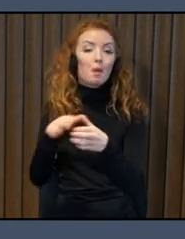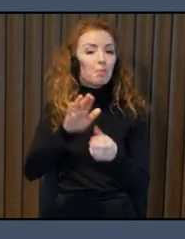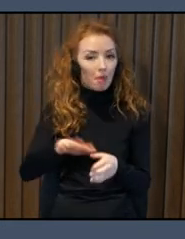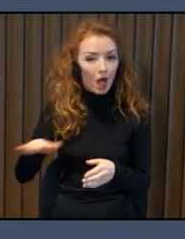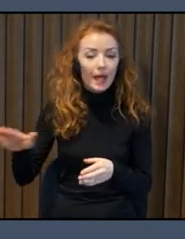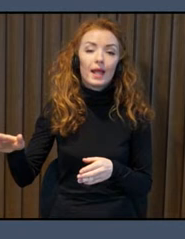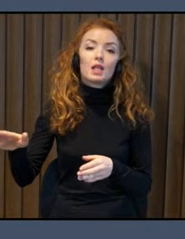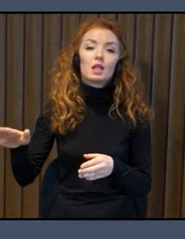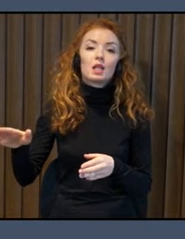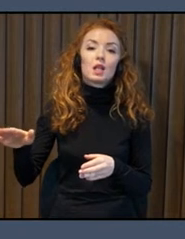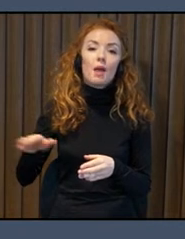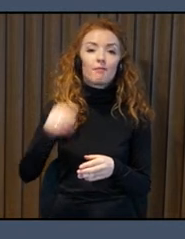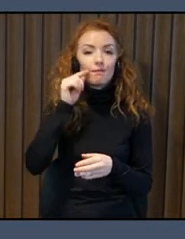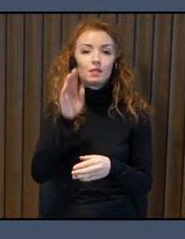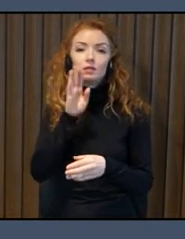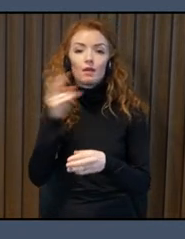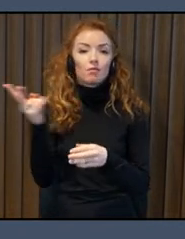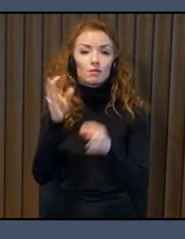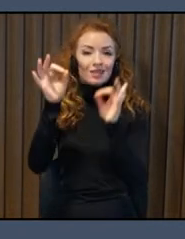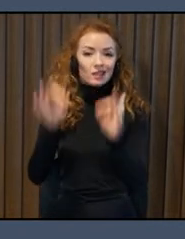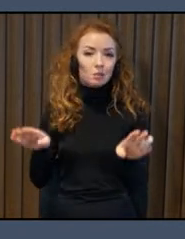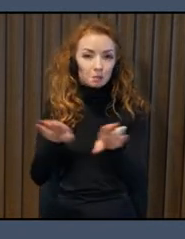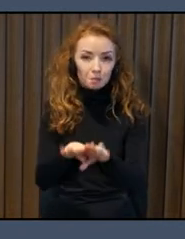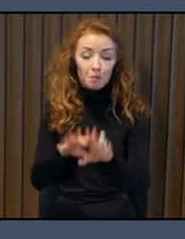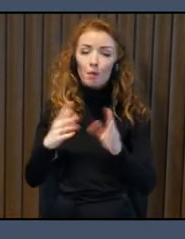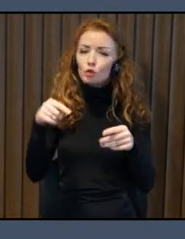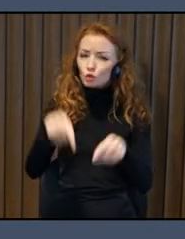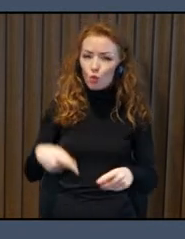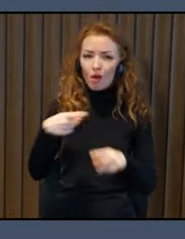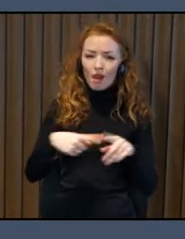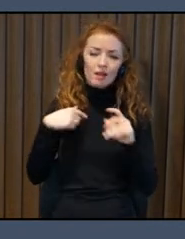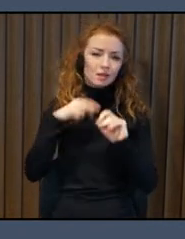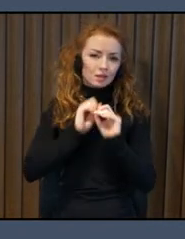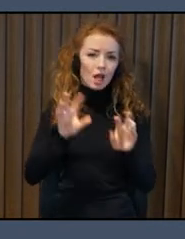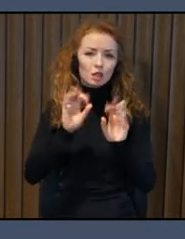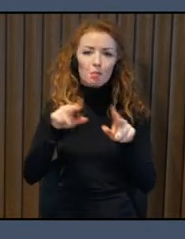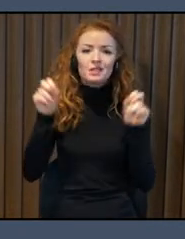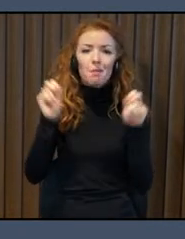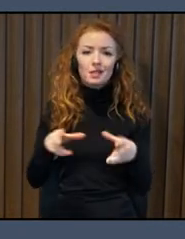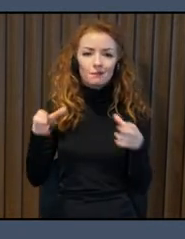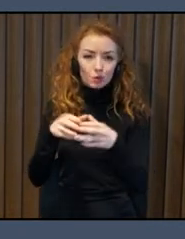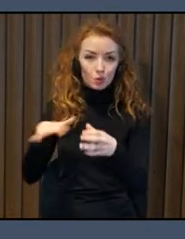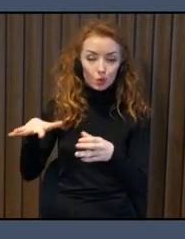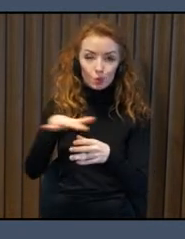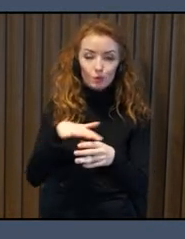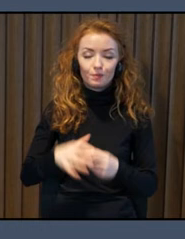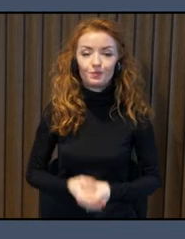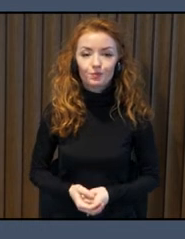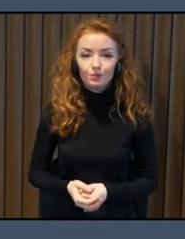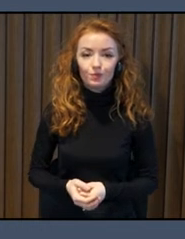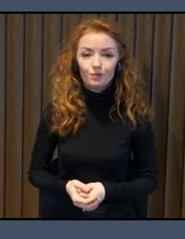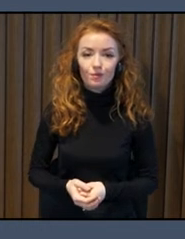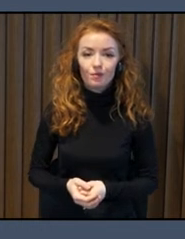here I will try to focus on only this group. In Jenshepin, we have a strong civil rights society. There is an umbrella